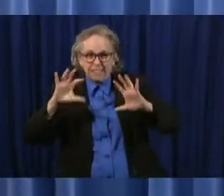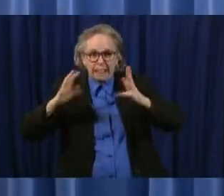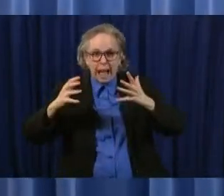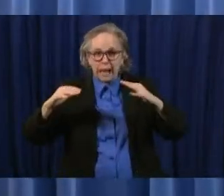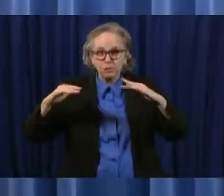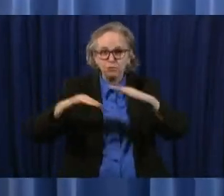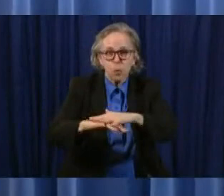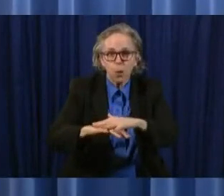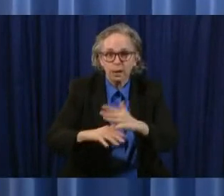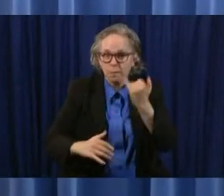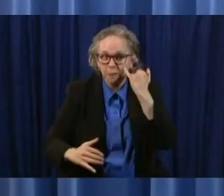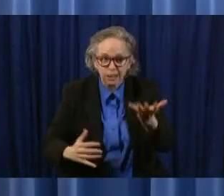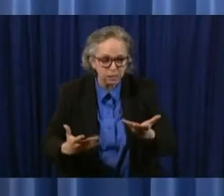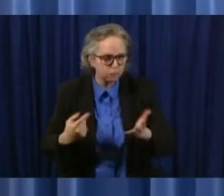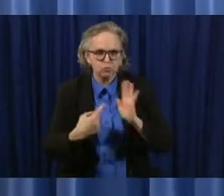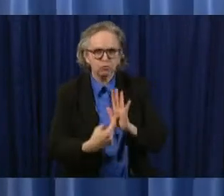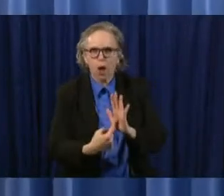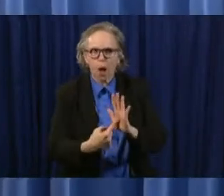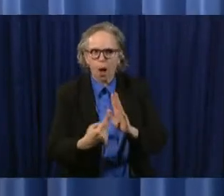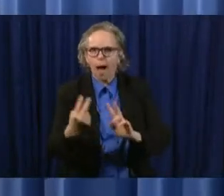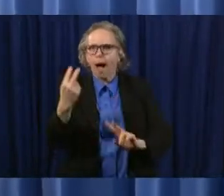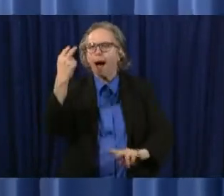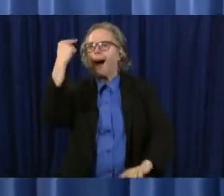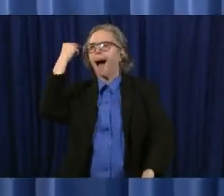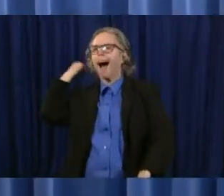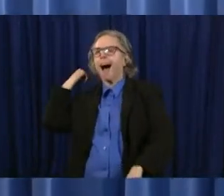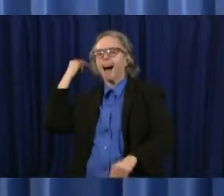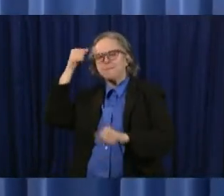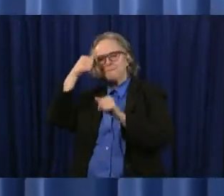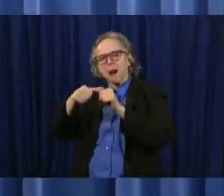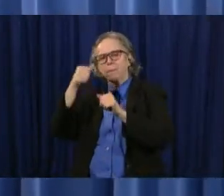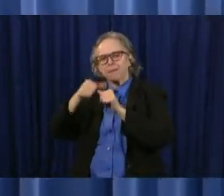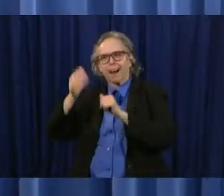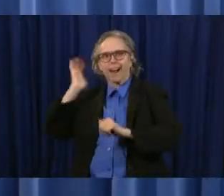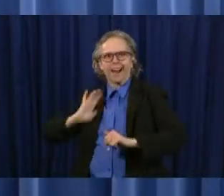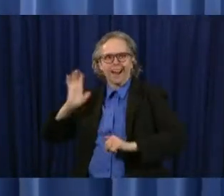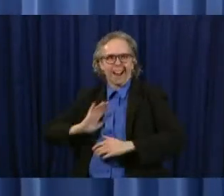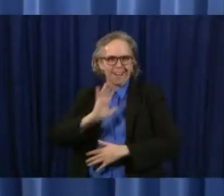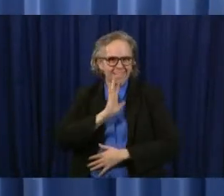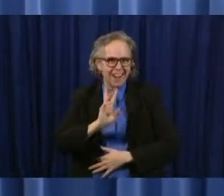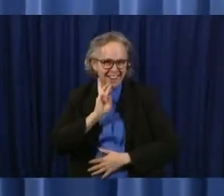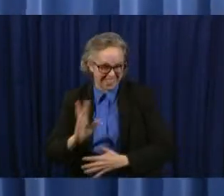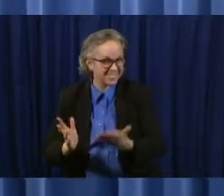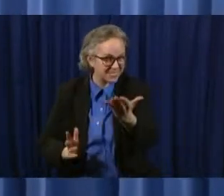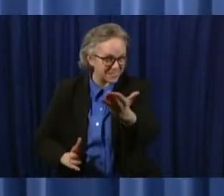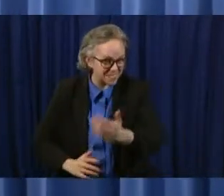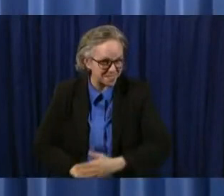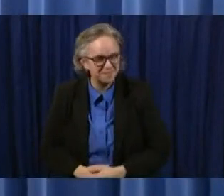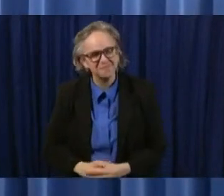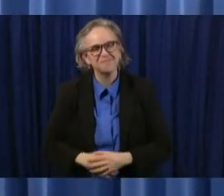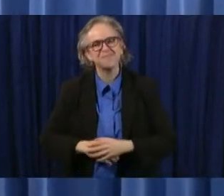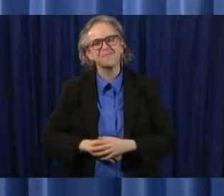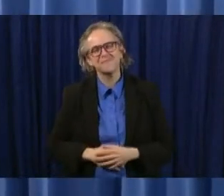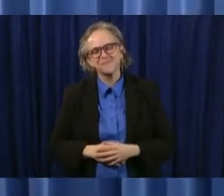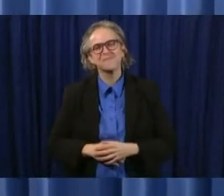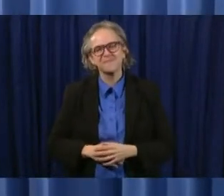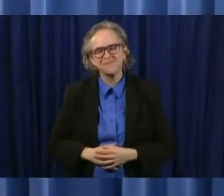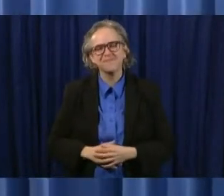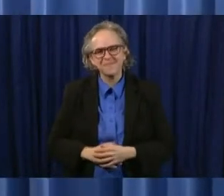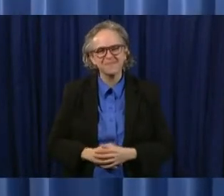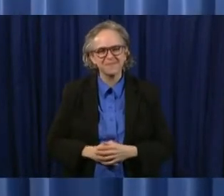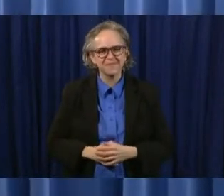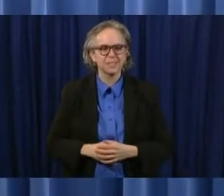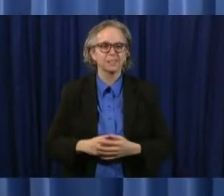a neat neat thing to have um today finishes up the election